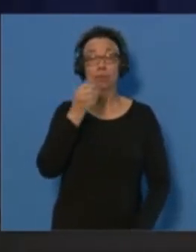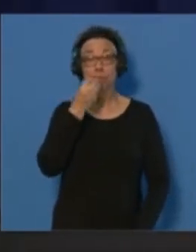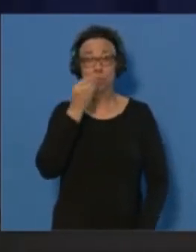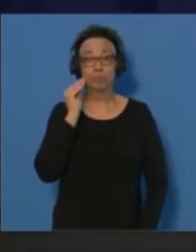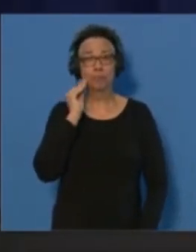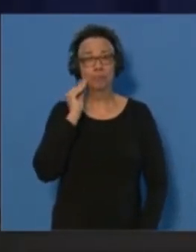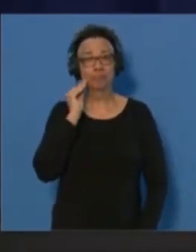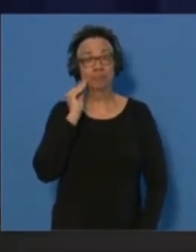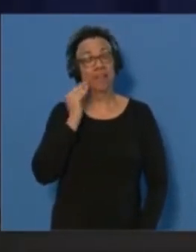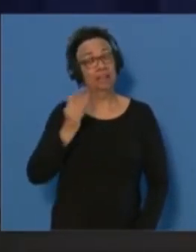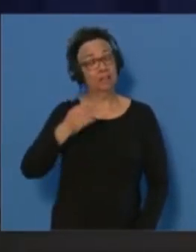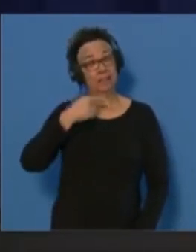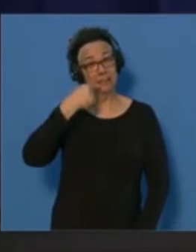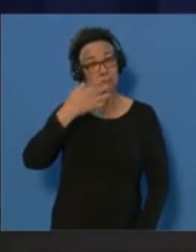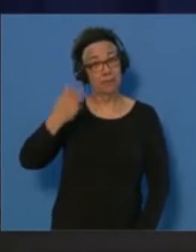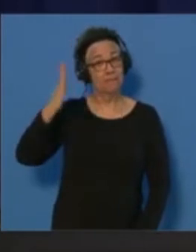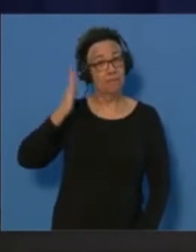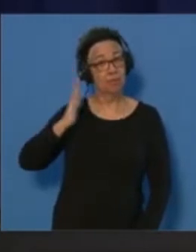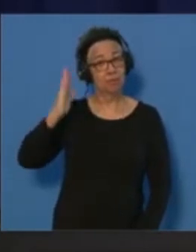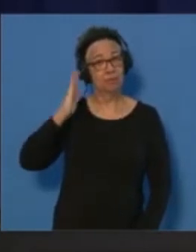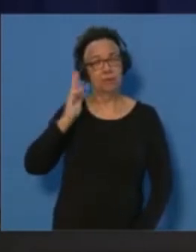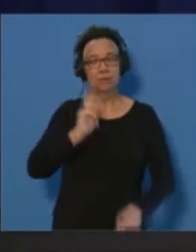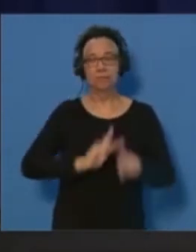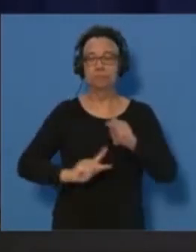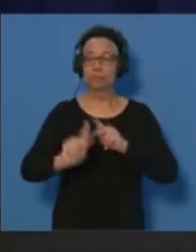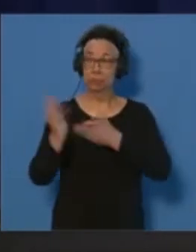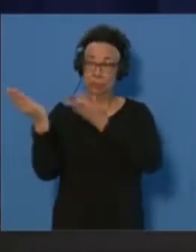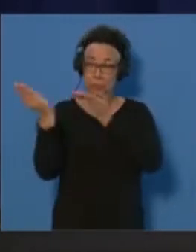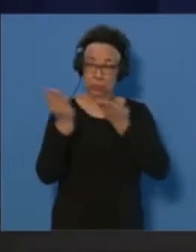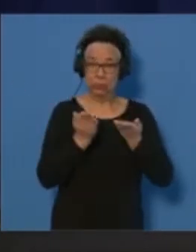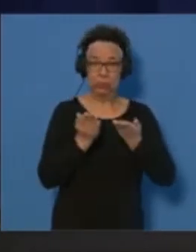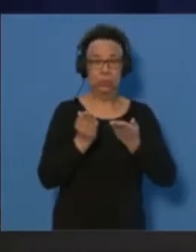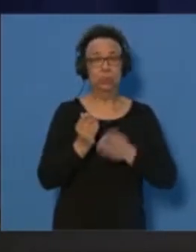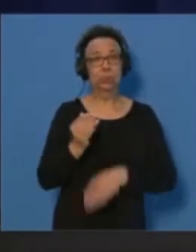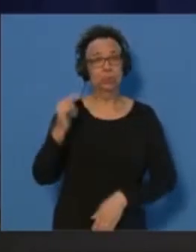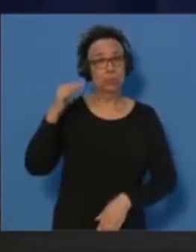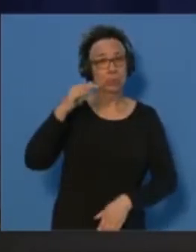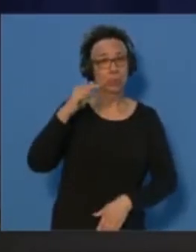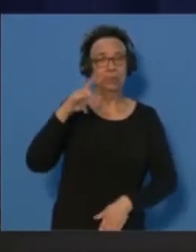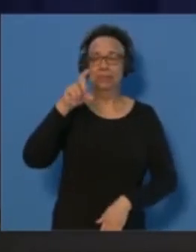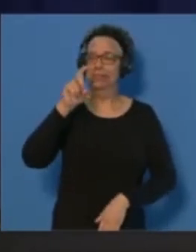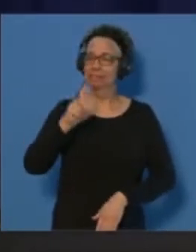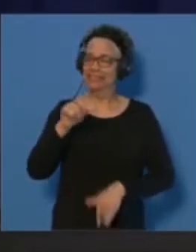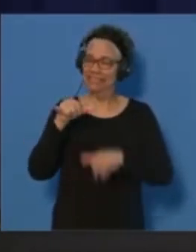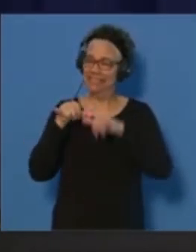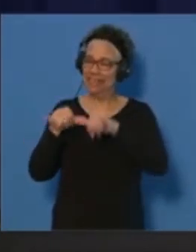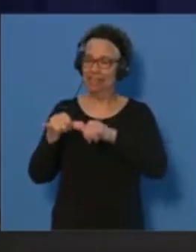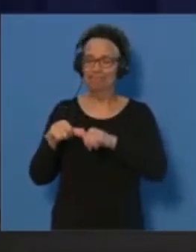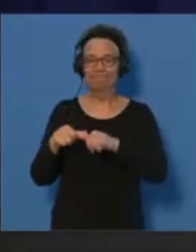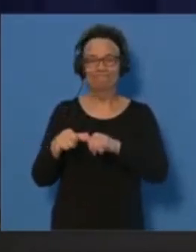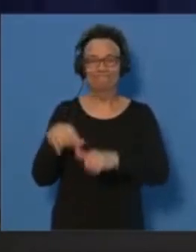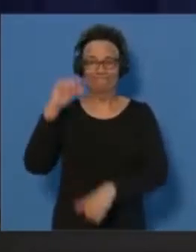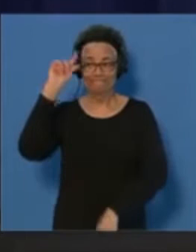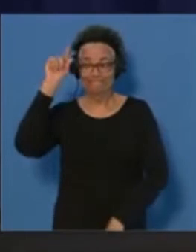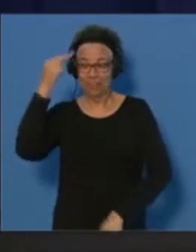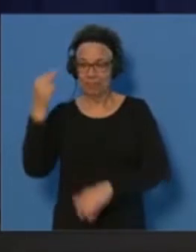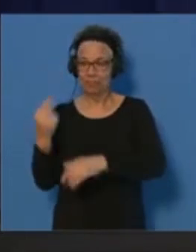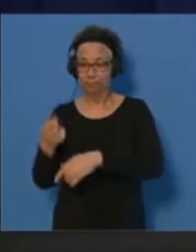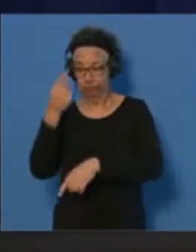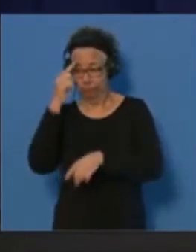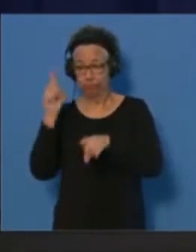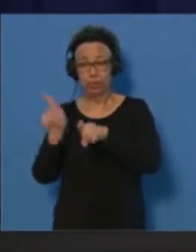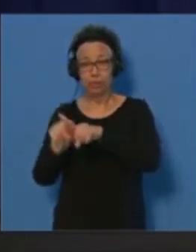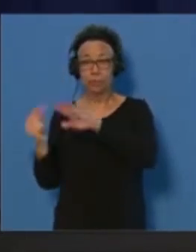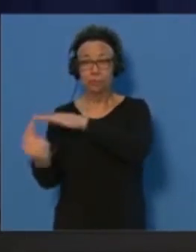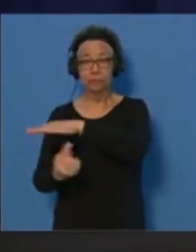As before, all those coming in on the flight will be required to stay at a government-approved quarantine facility